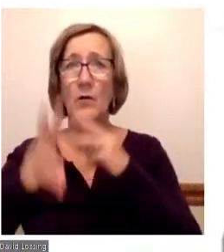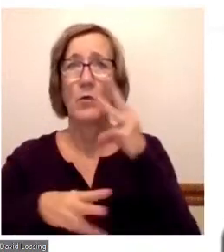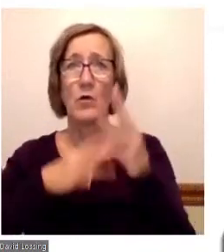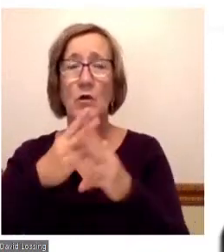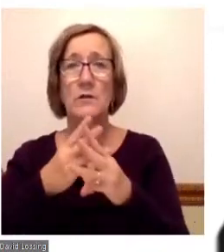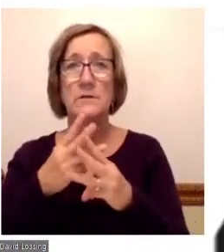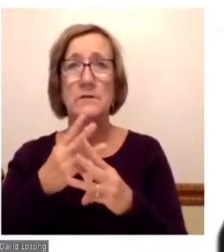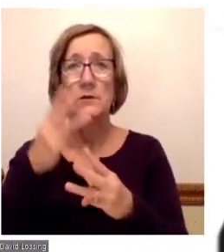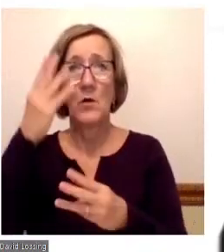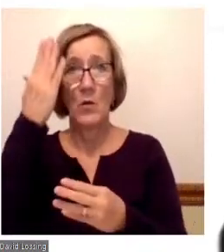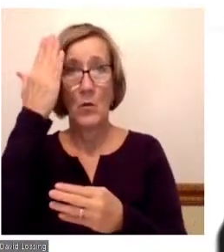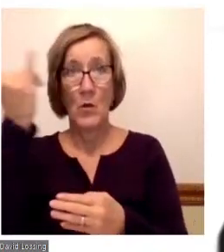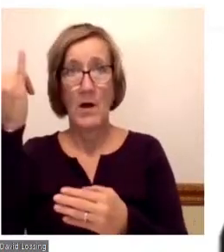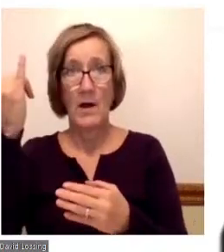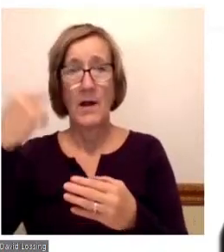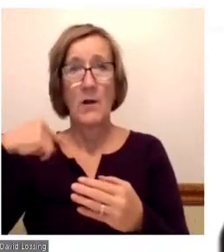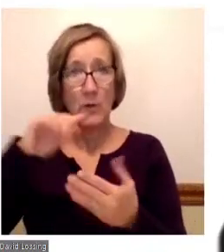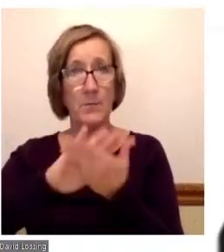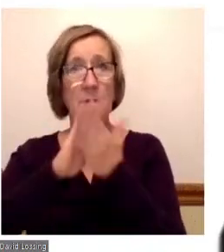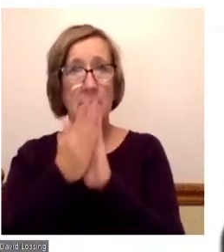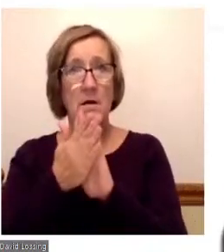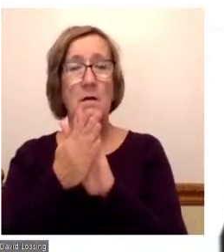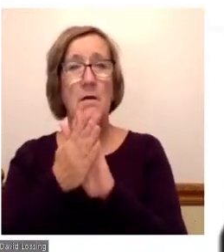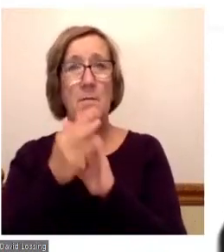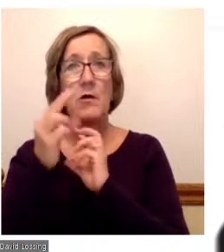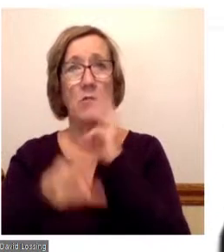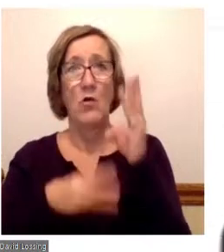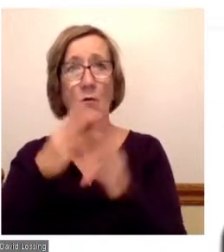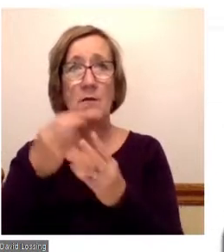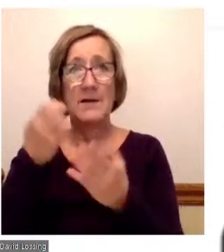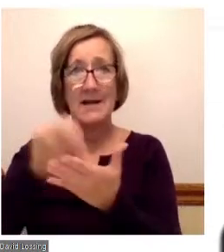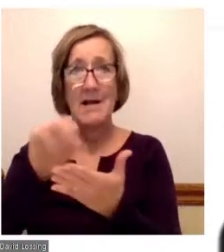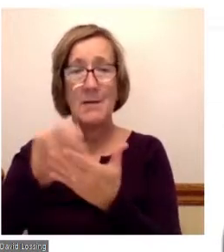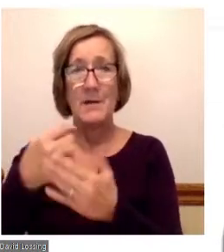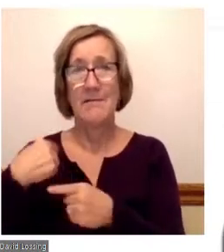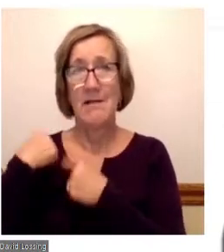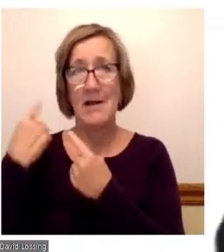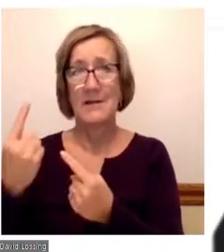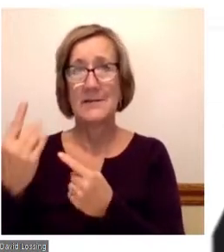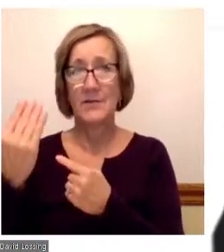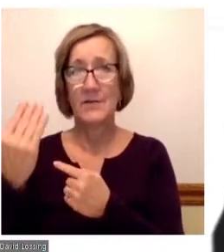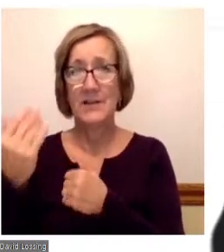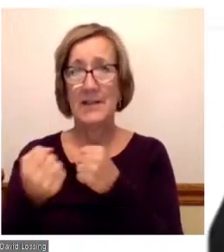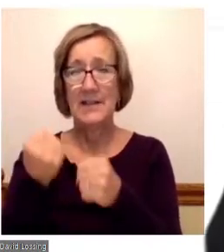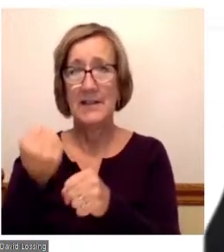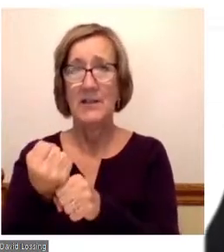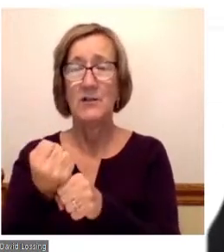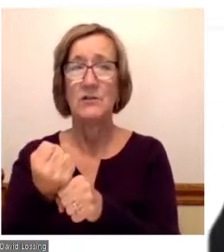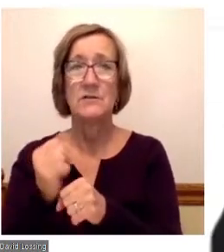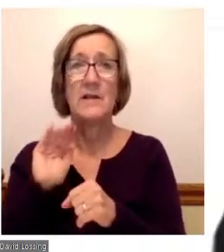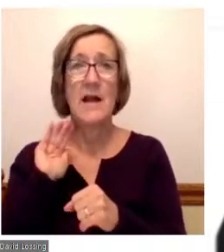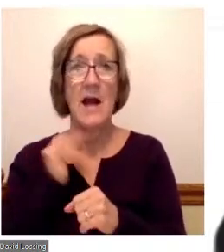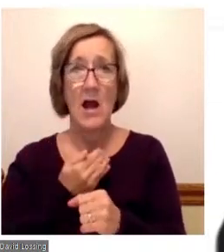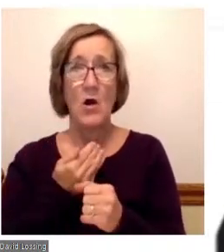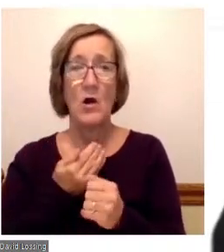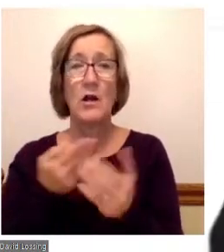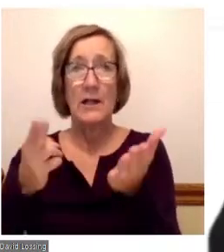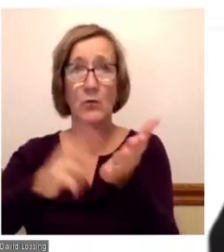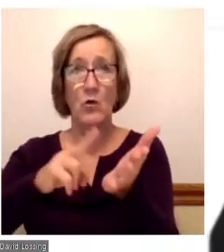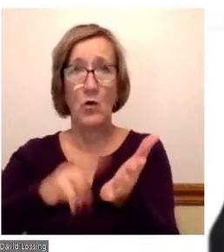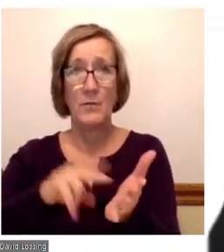economy over the last 10 to 15 years. And our enrollment has to reflect that. Because it